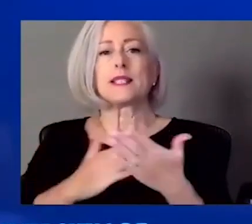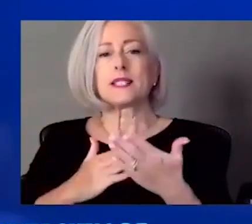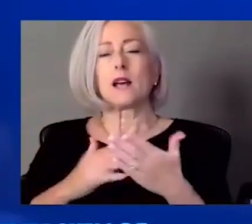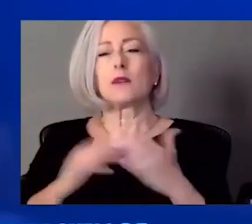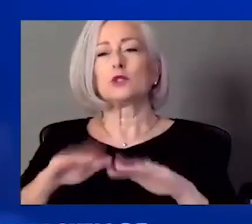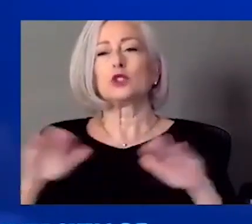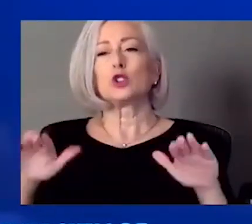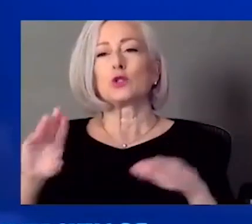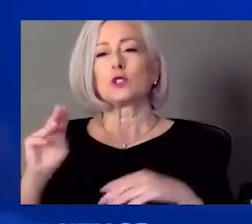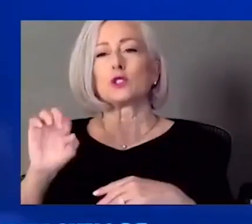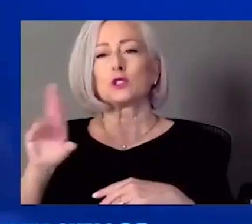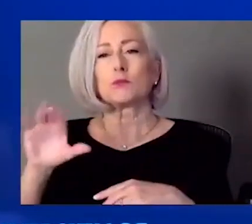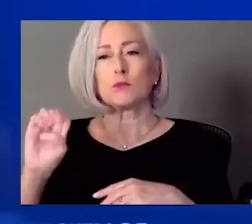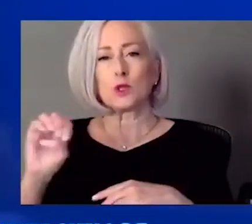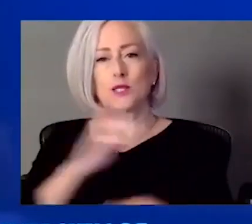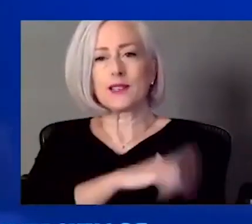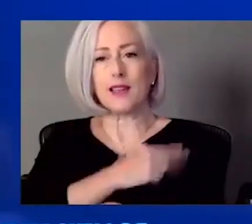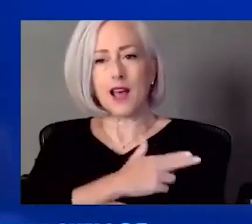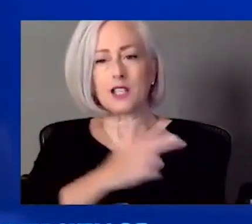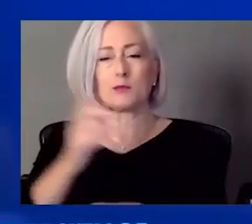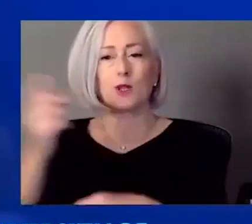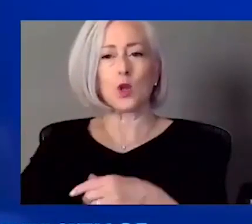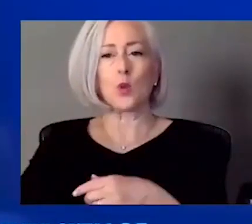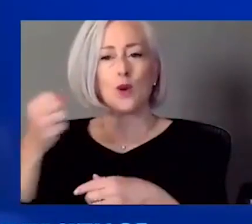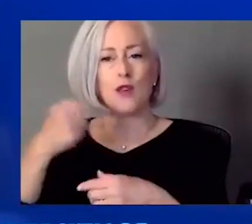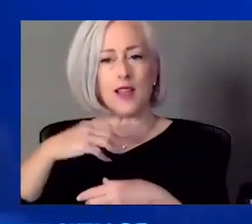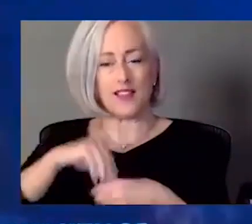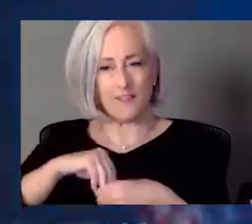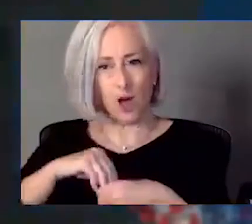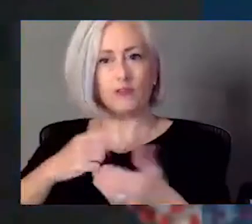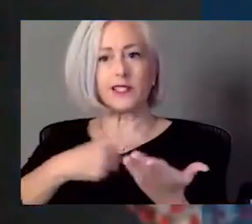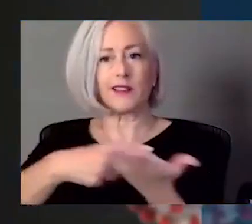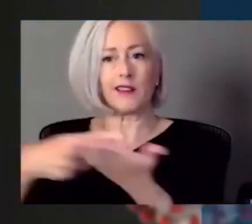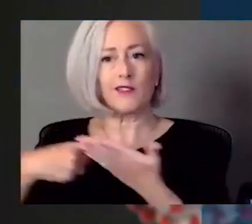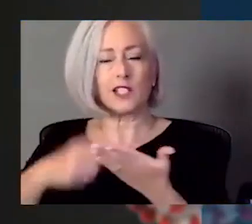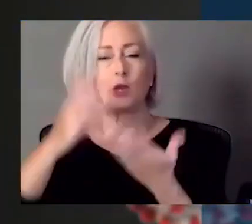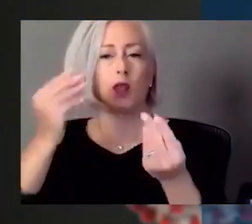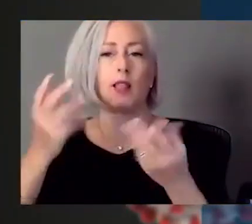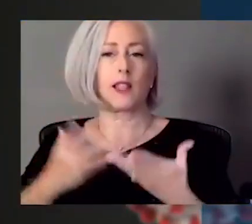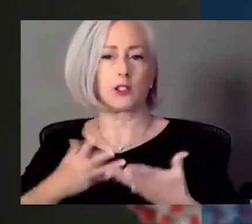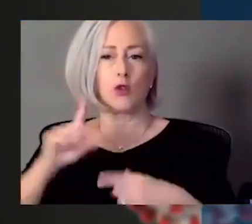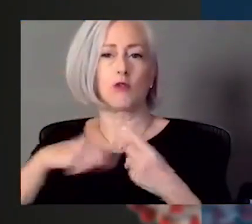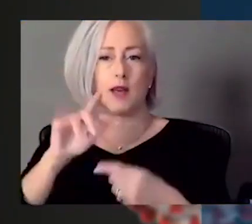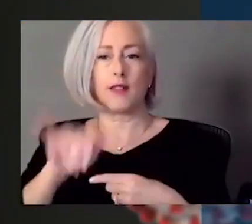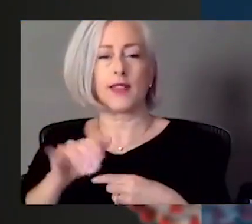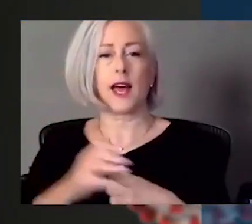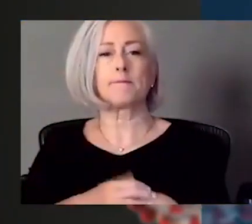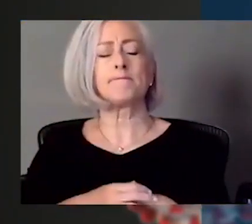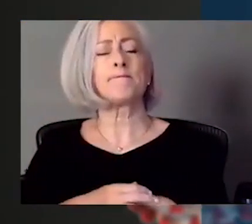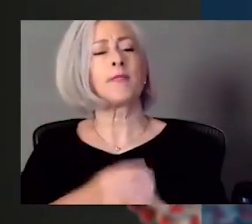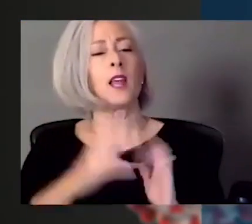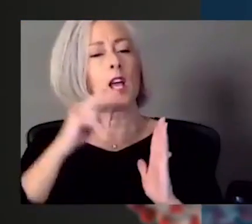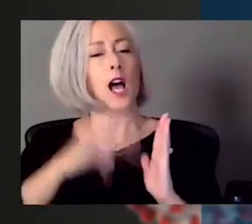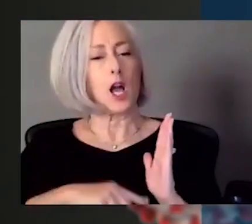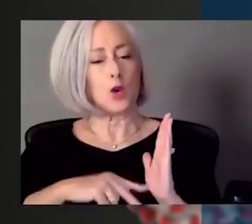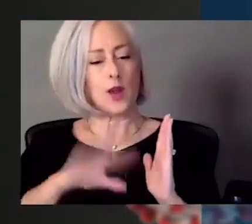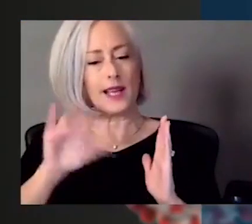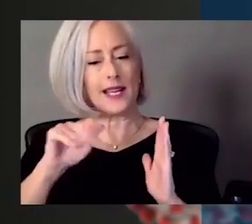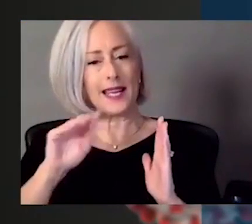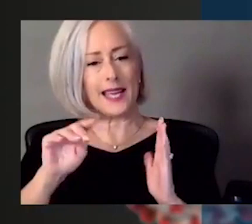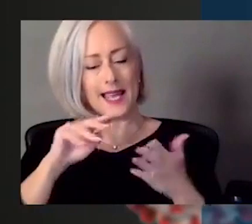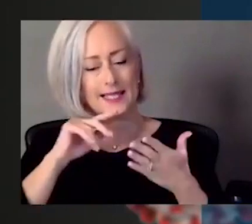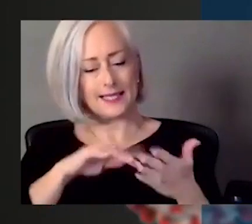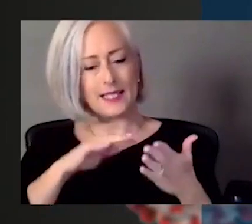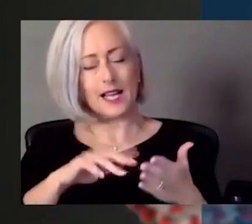on Dr. Lewis and Dr. Lauer. All right. I read there is a case study underway for transplant patients offering them a third dose of